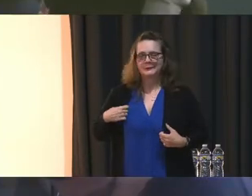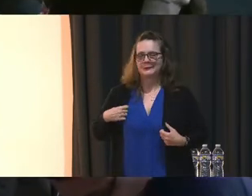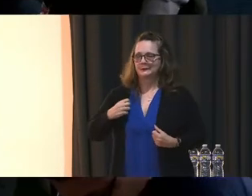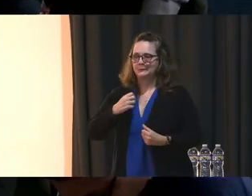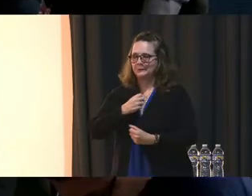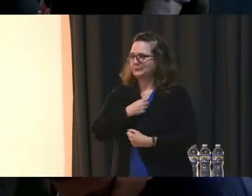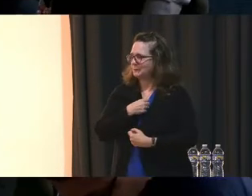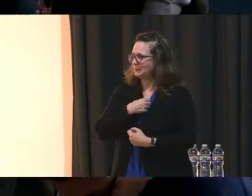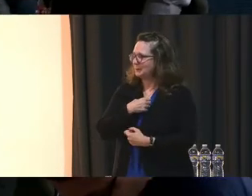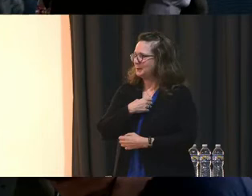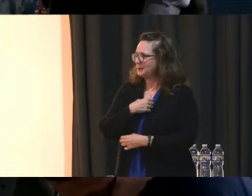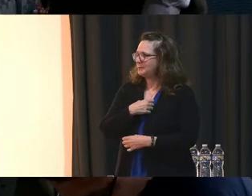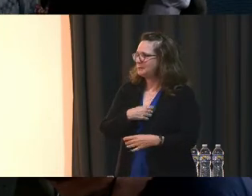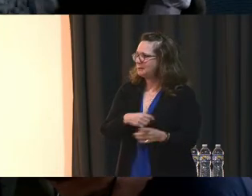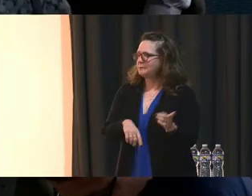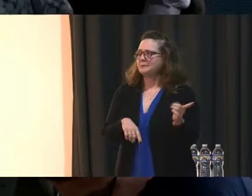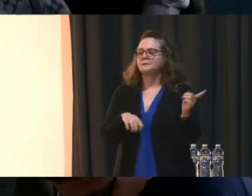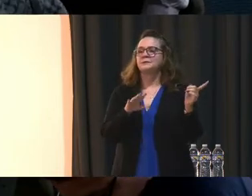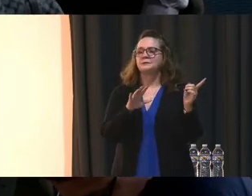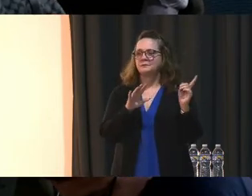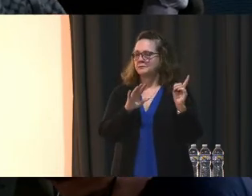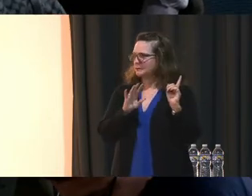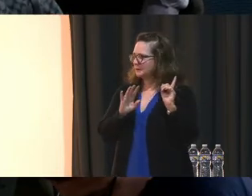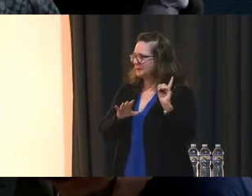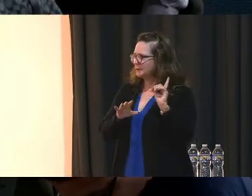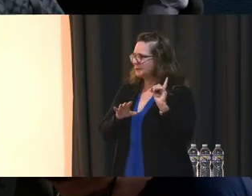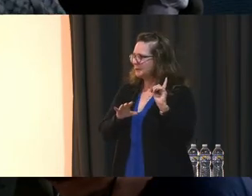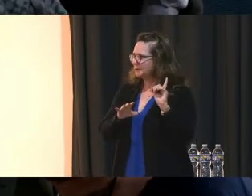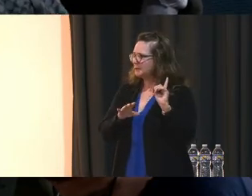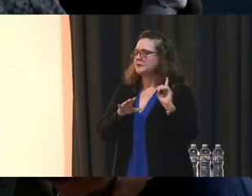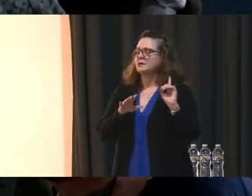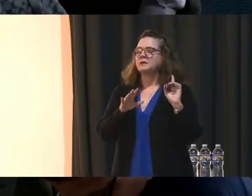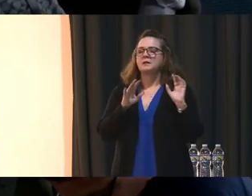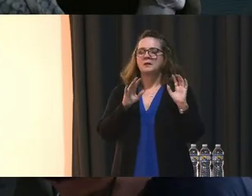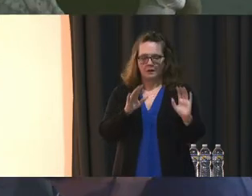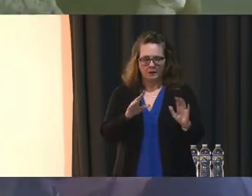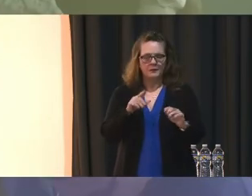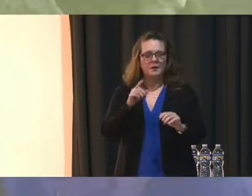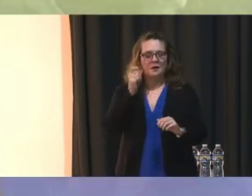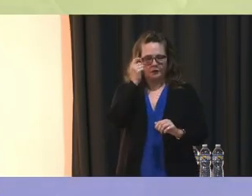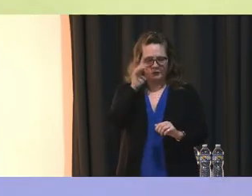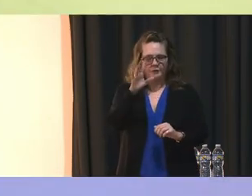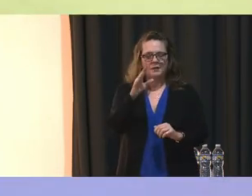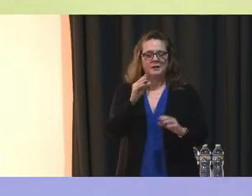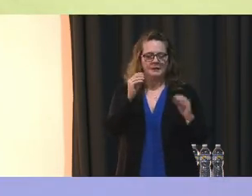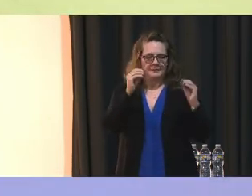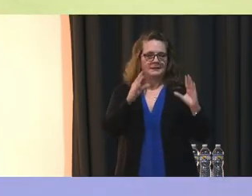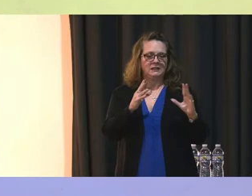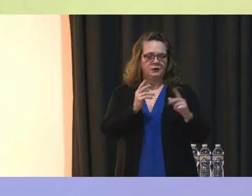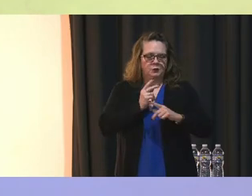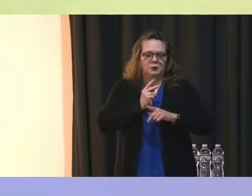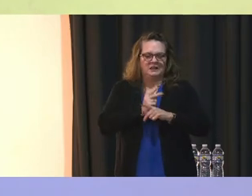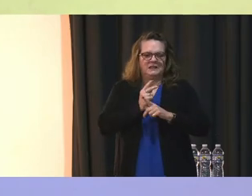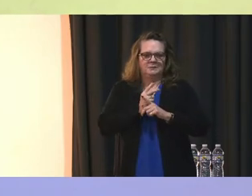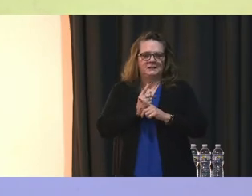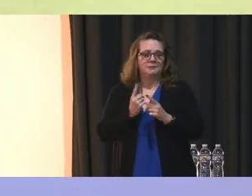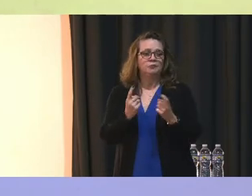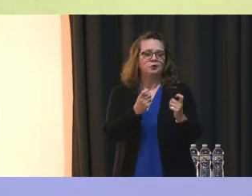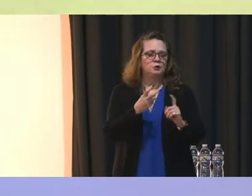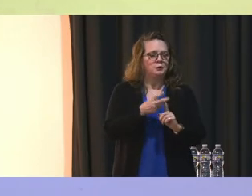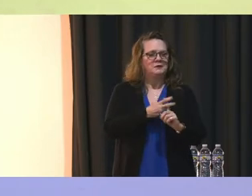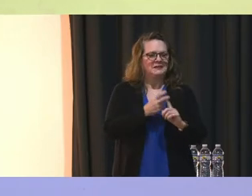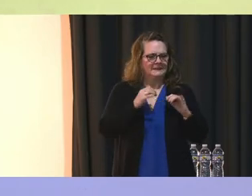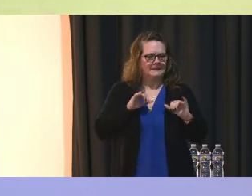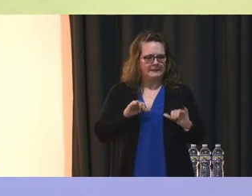just But what I did here is especially about recruitment, retaining of our, of our teachers Which has been a big, big issue Not